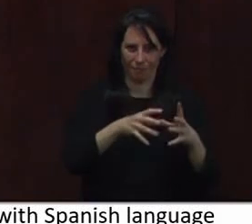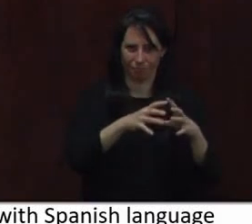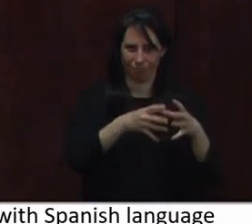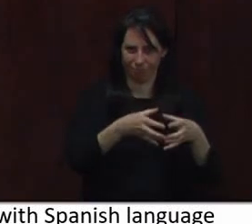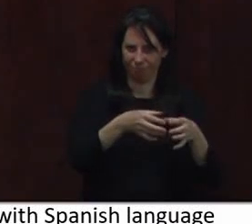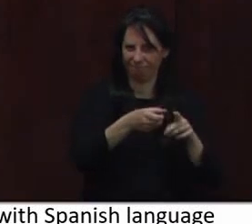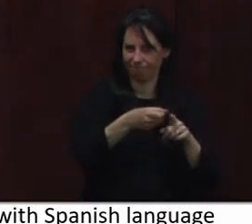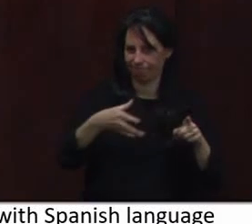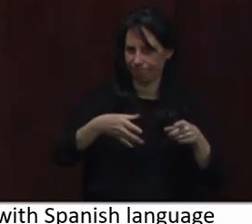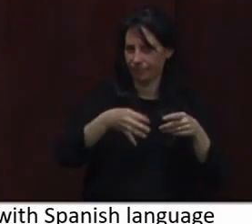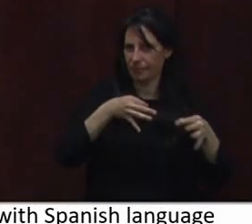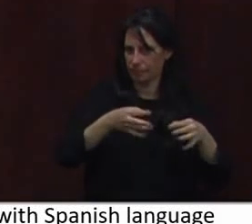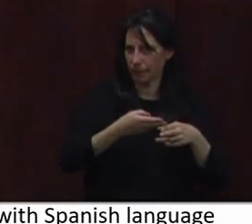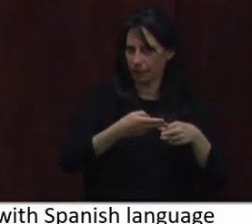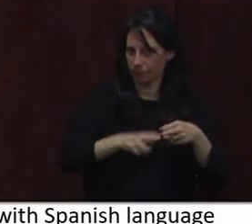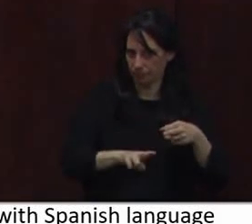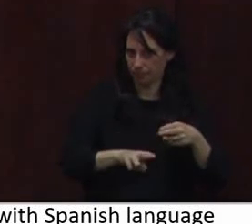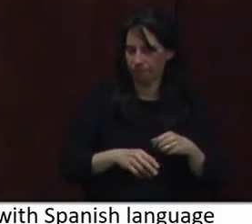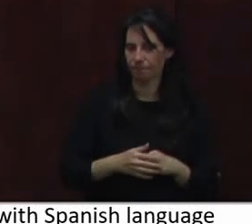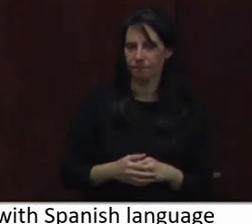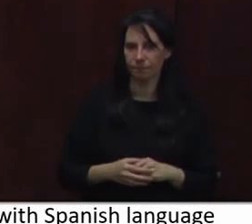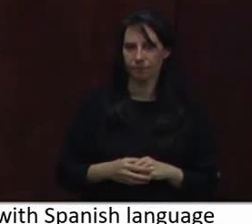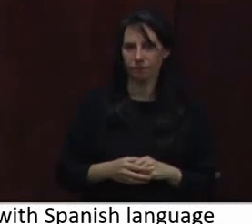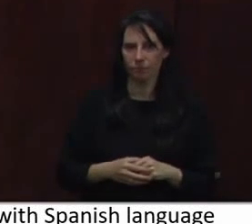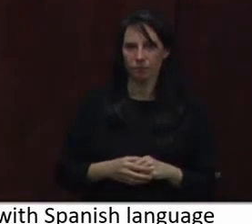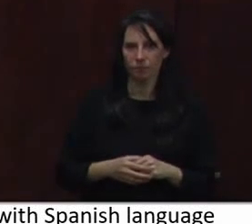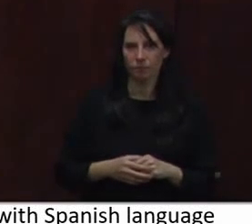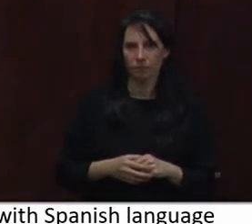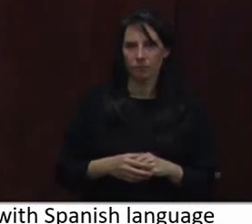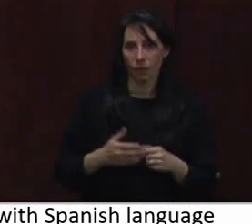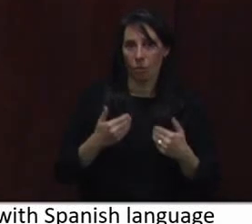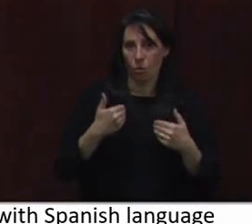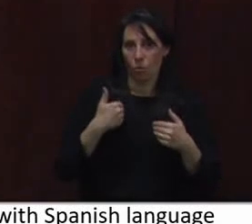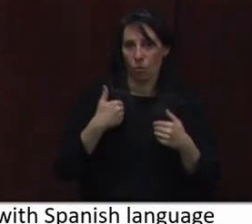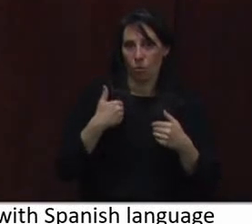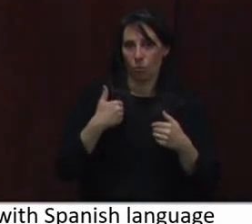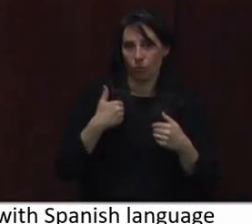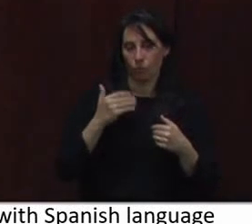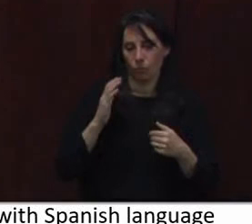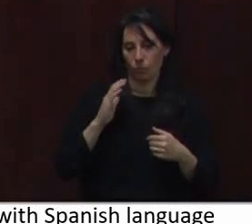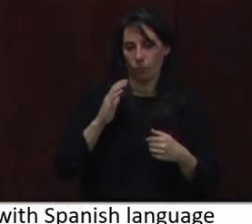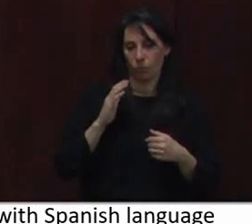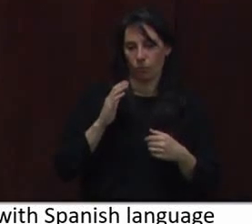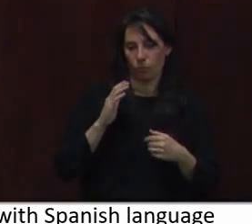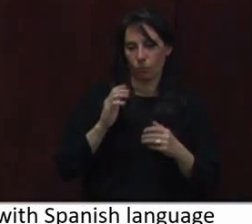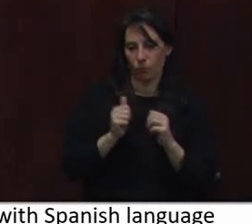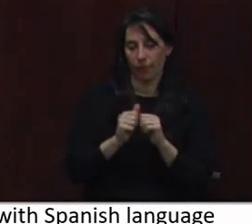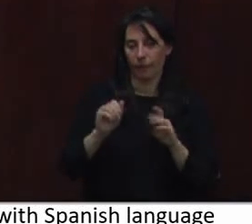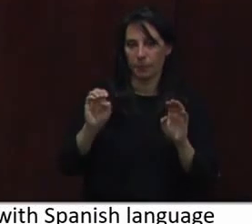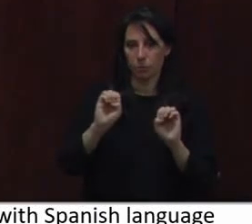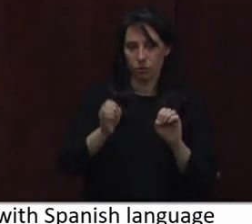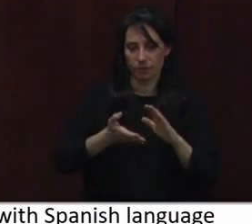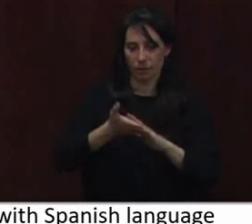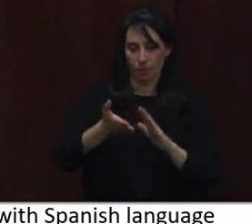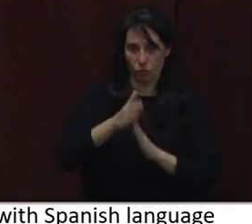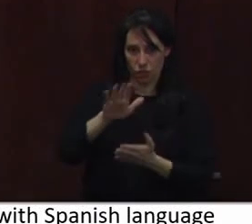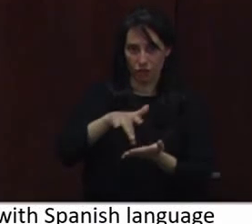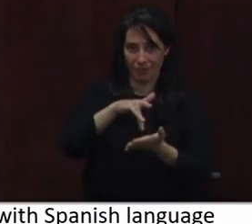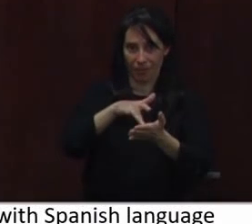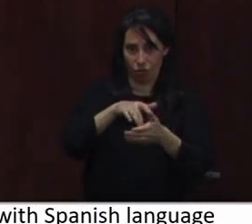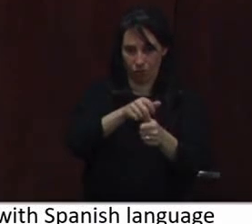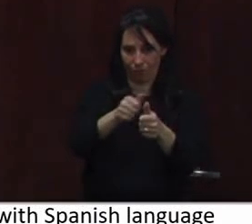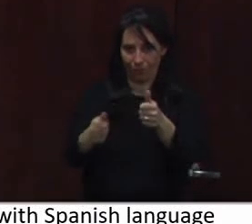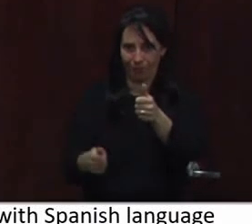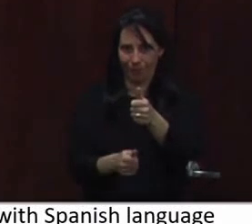been also added an equity division within our emergency operations center. This equity division